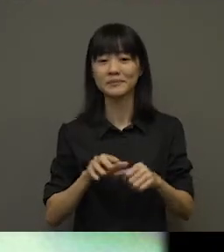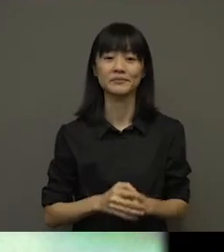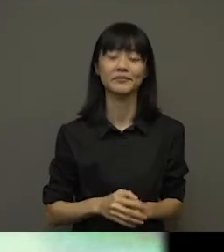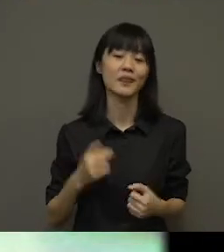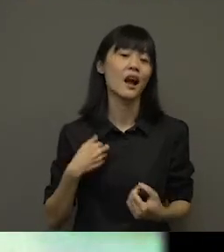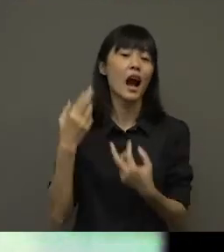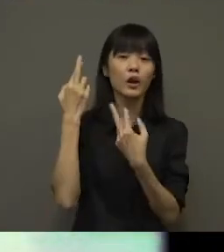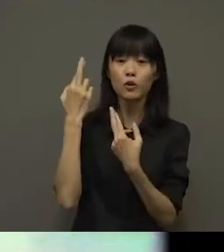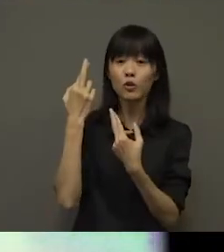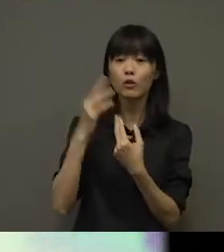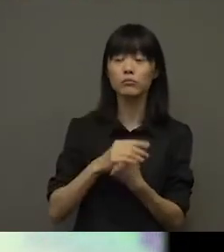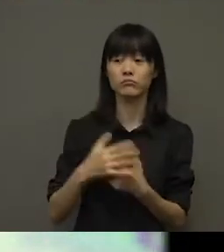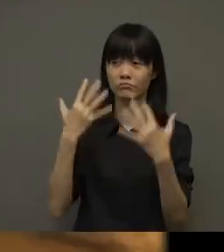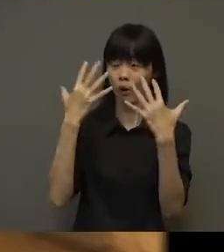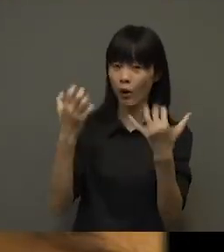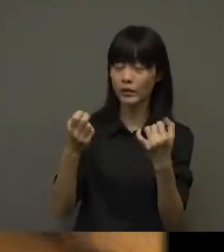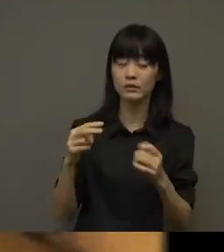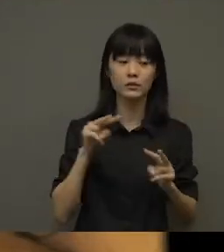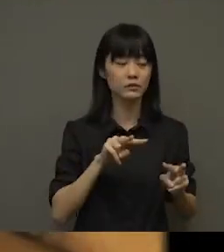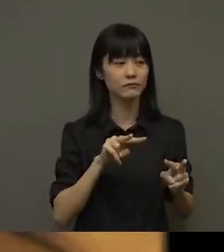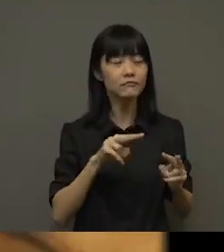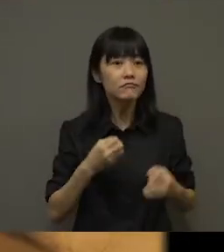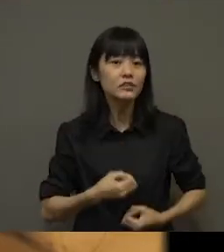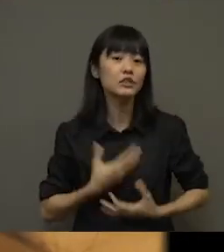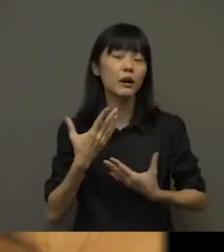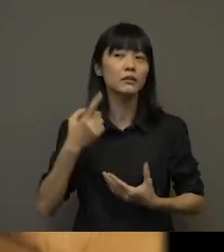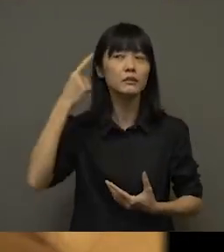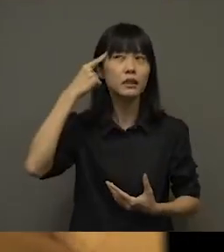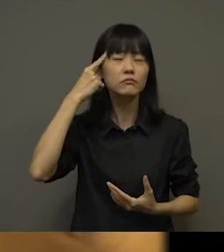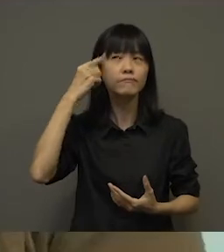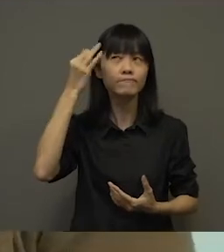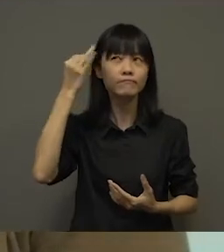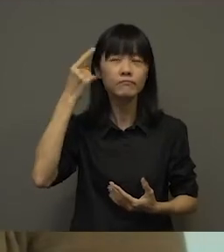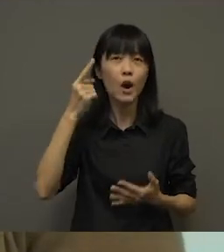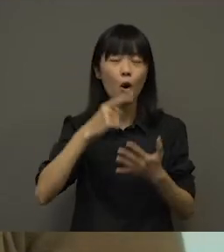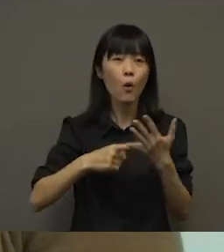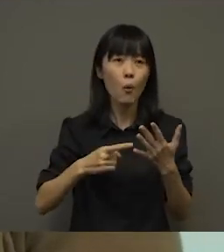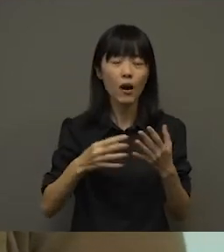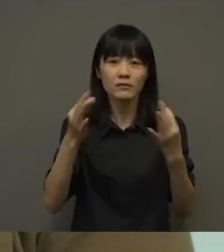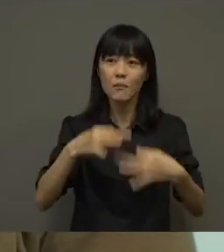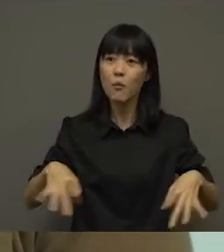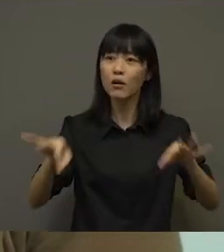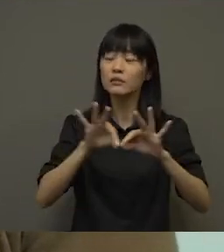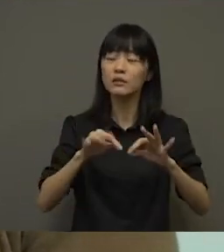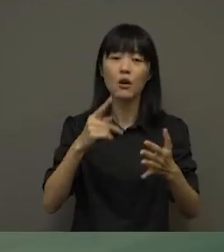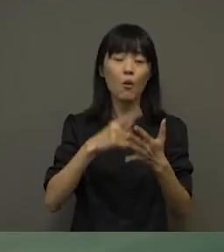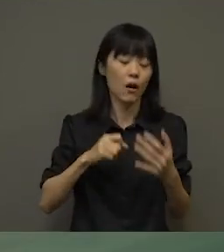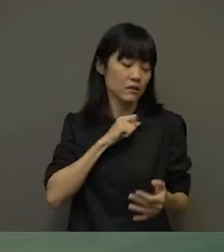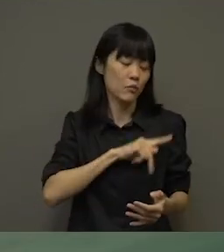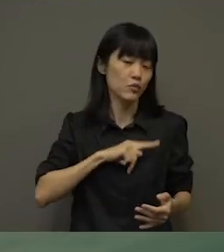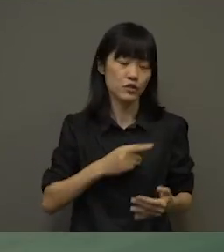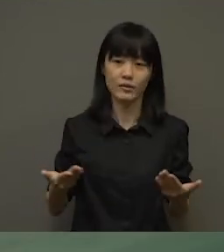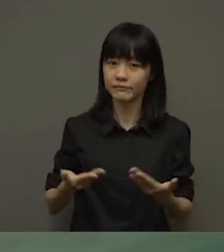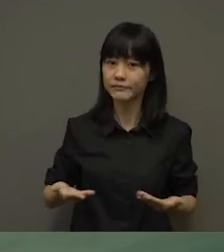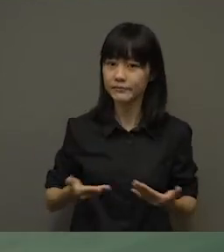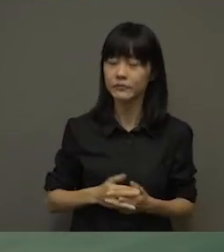I hope that viewers will be inspired to think about what matters most to them, what they appreciate and love most about the present. Also to